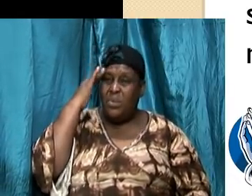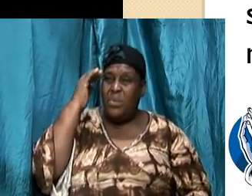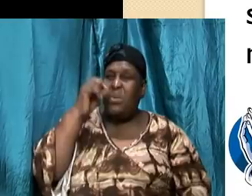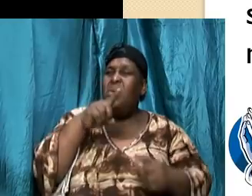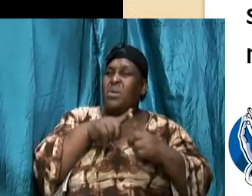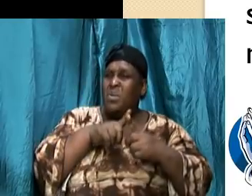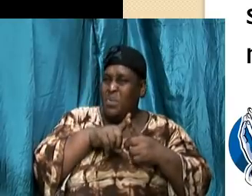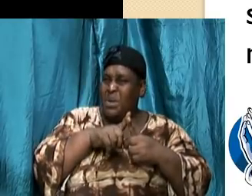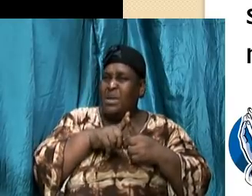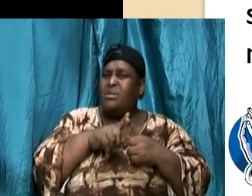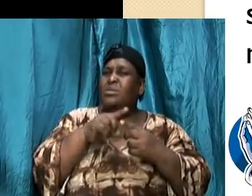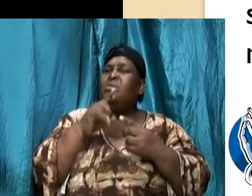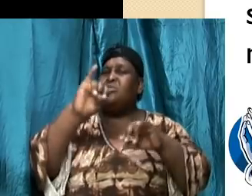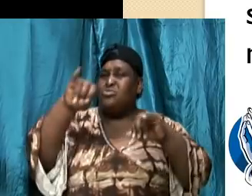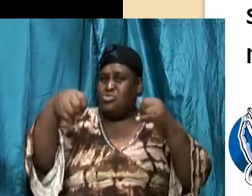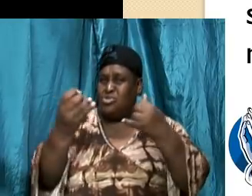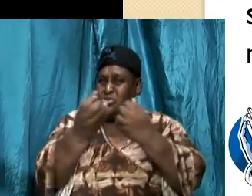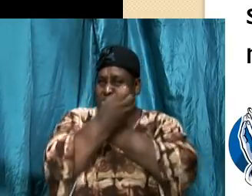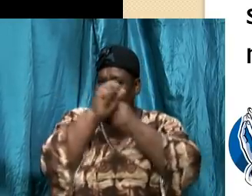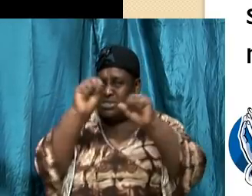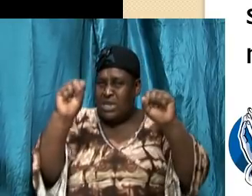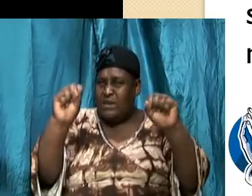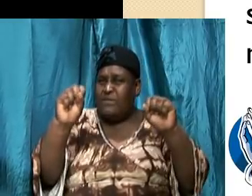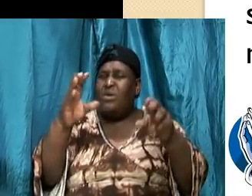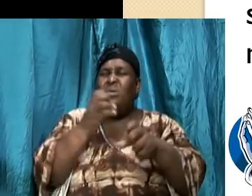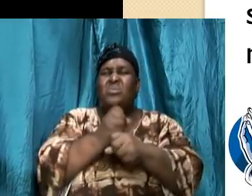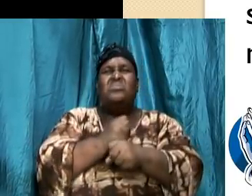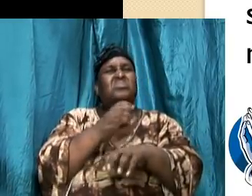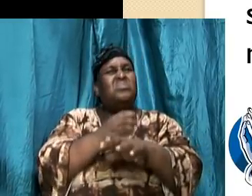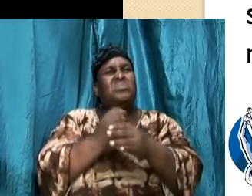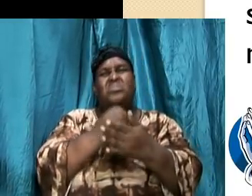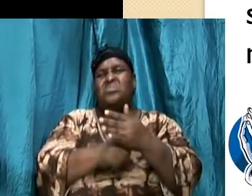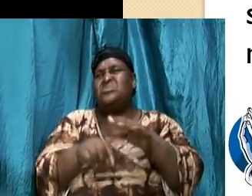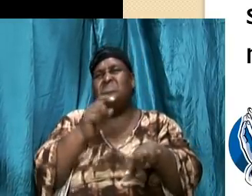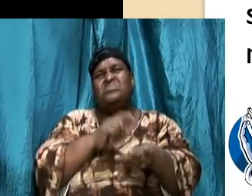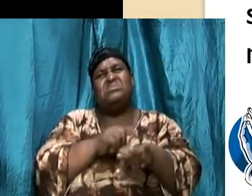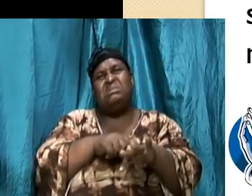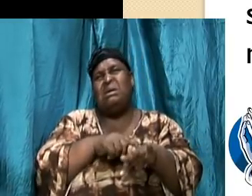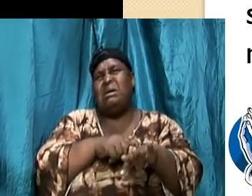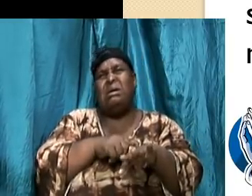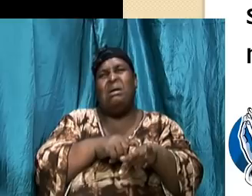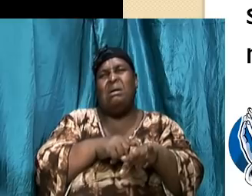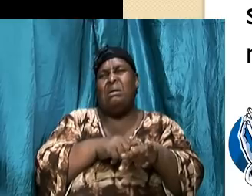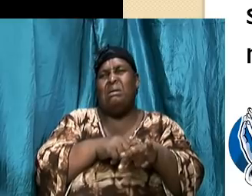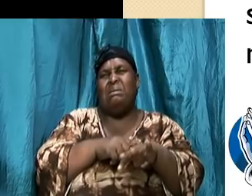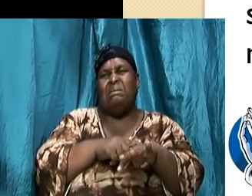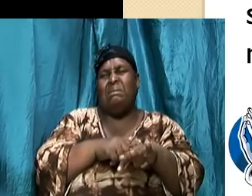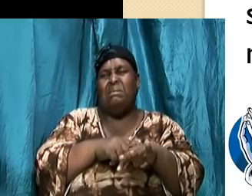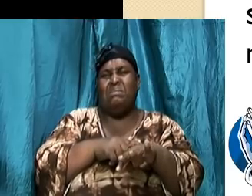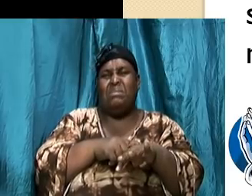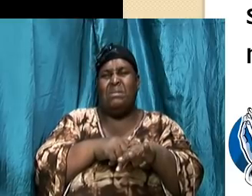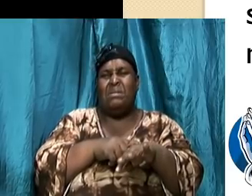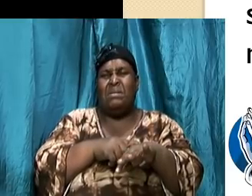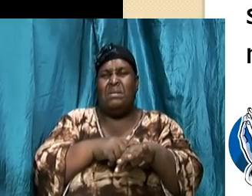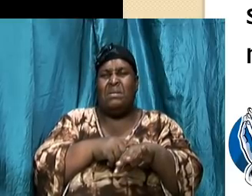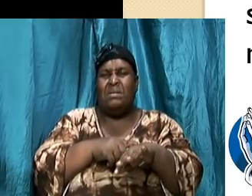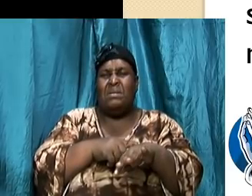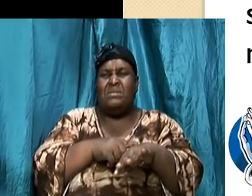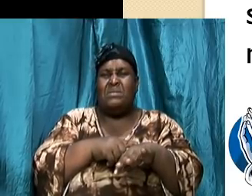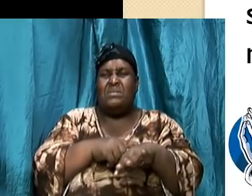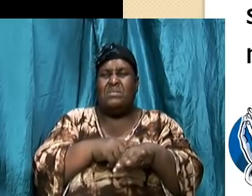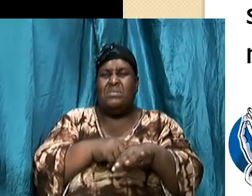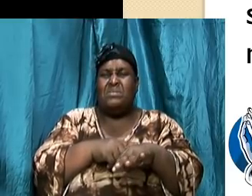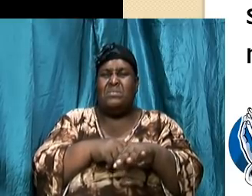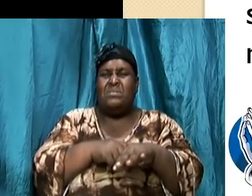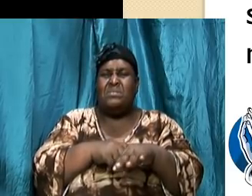it took some time to get over some of the emotional and mental scars that we receive while